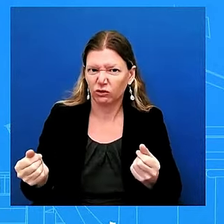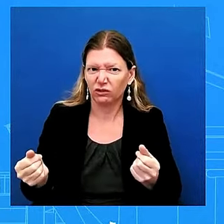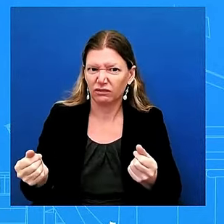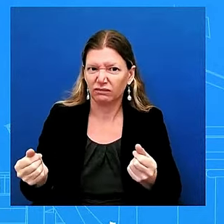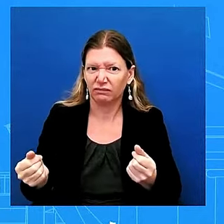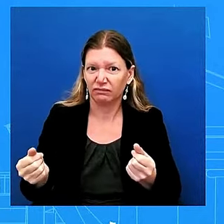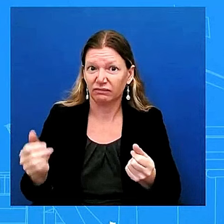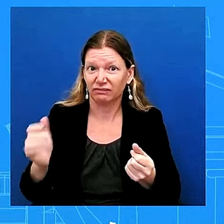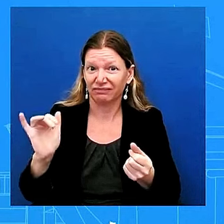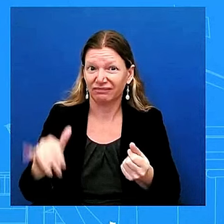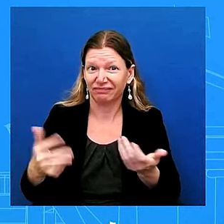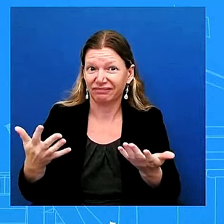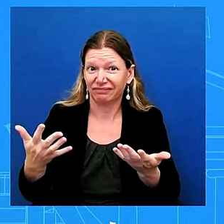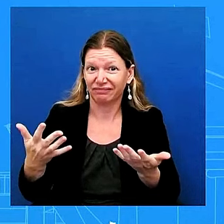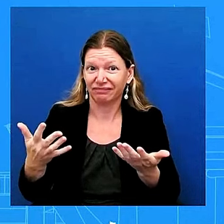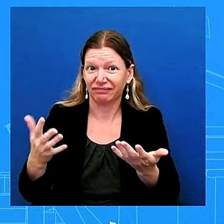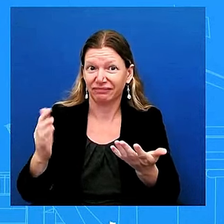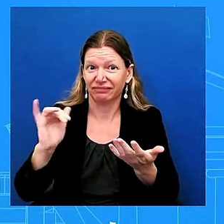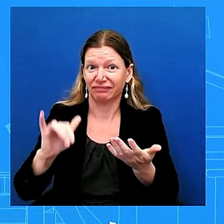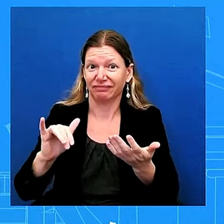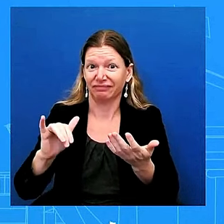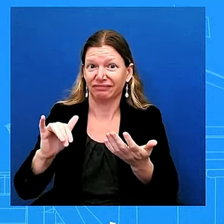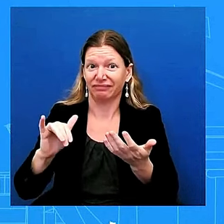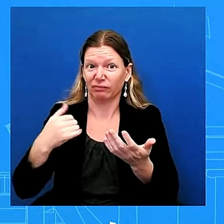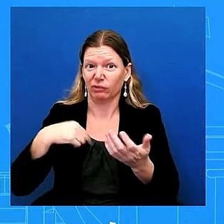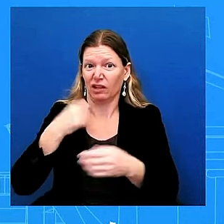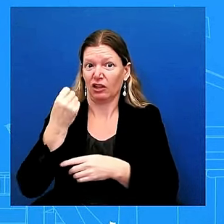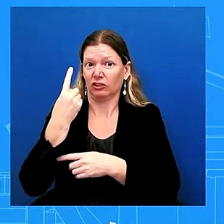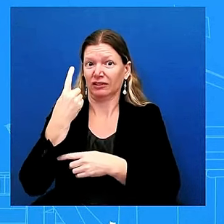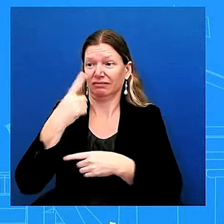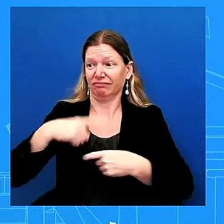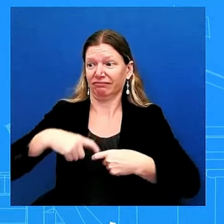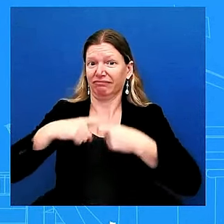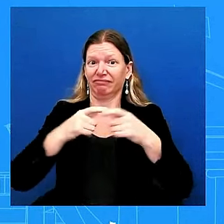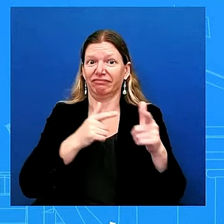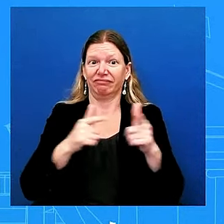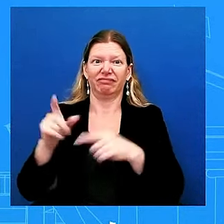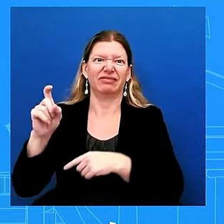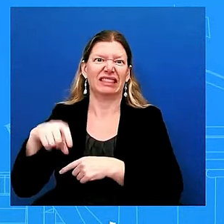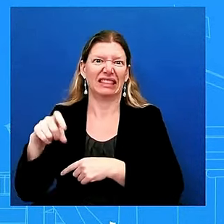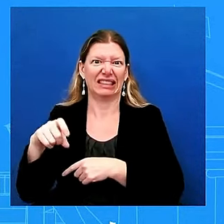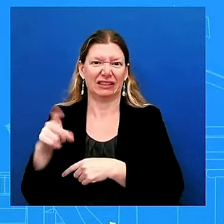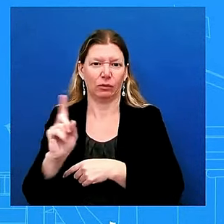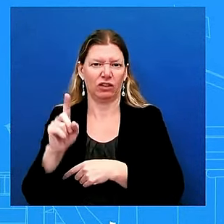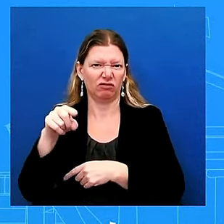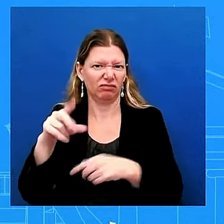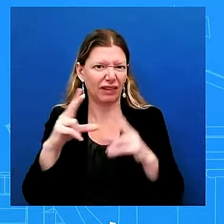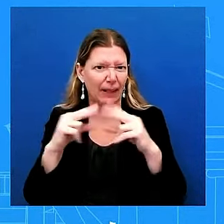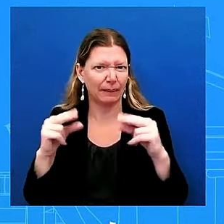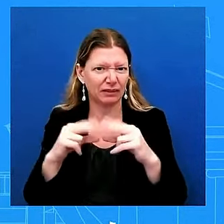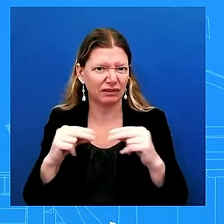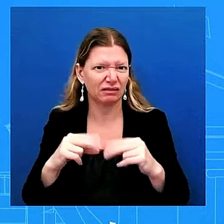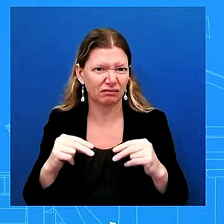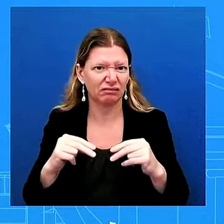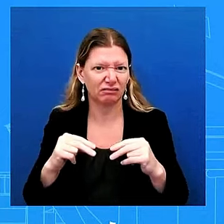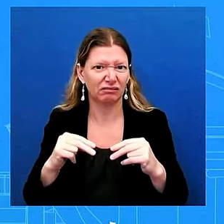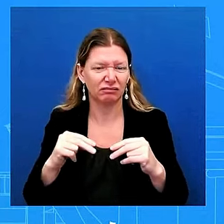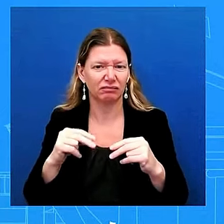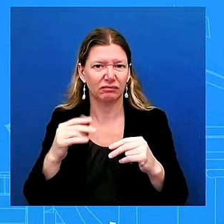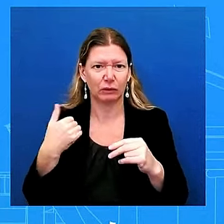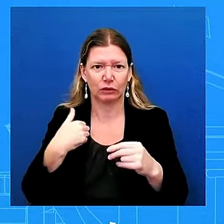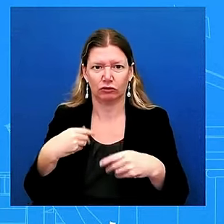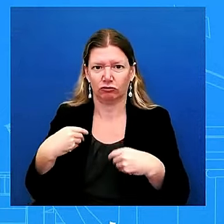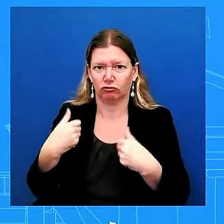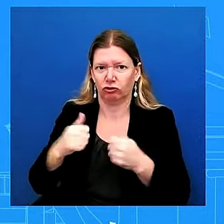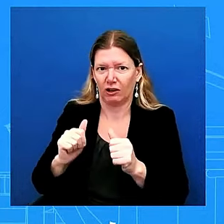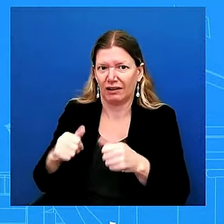we need a ceasefire in lebanon to provide that uh that space for diplomacy that's what we're going to continue to have discussions those discussions to continue